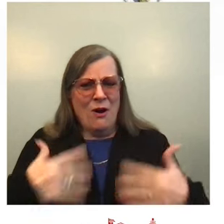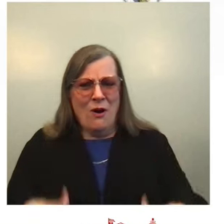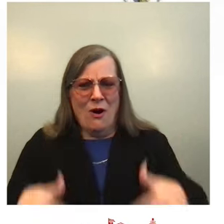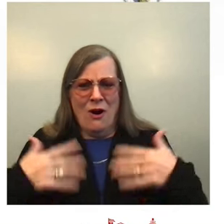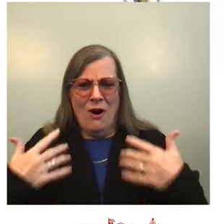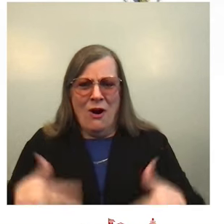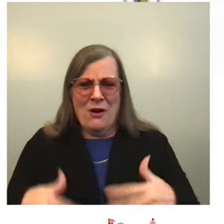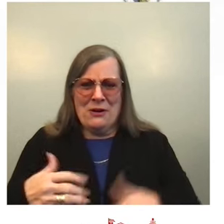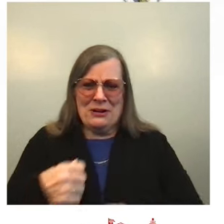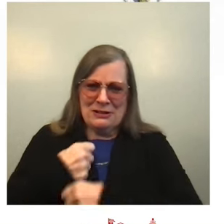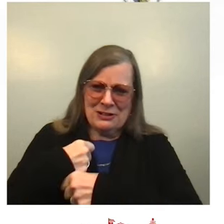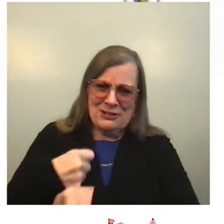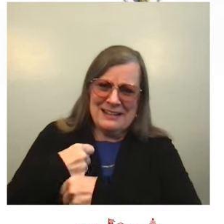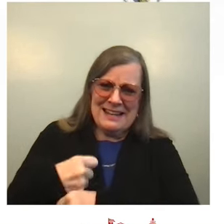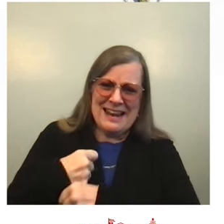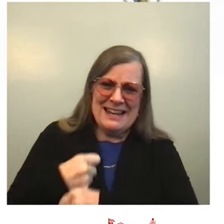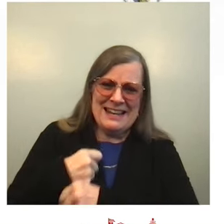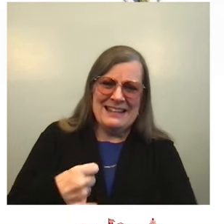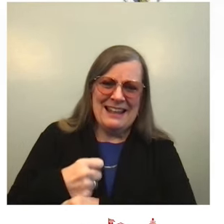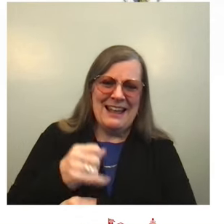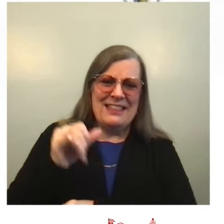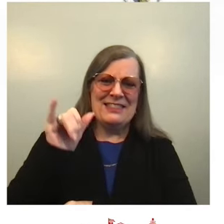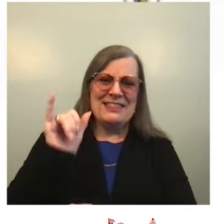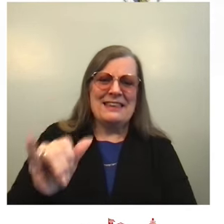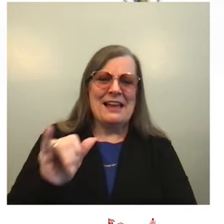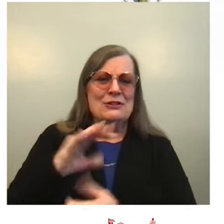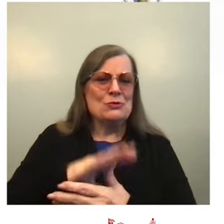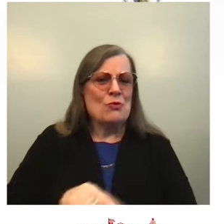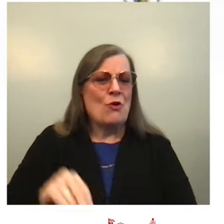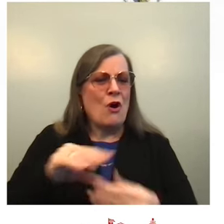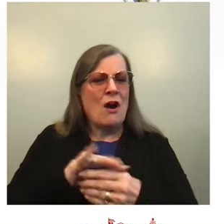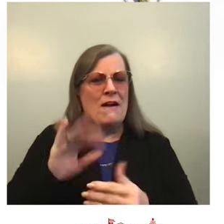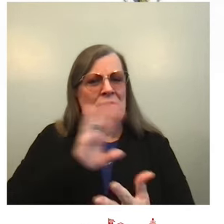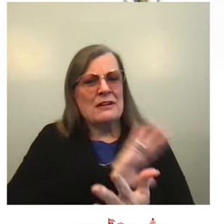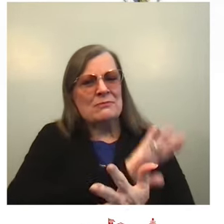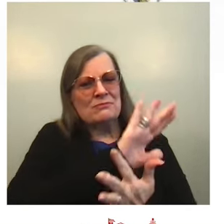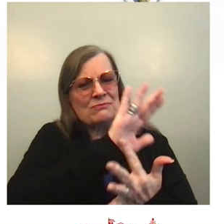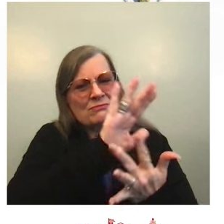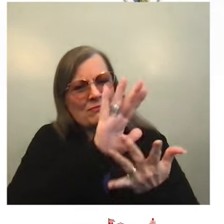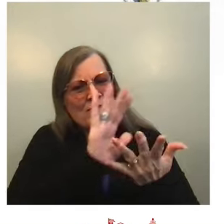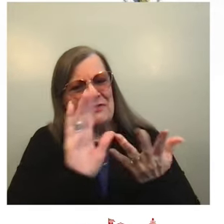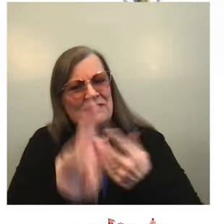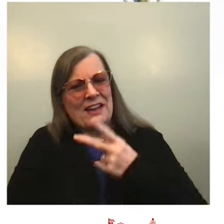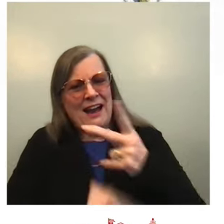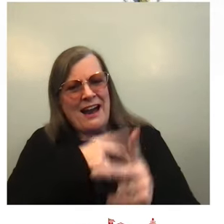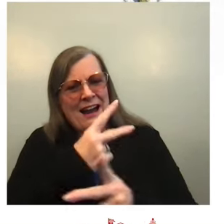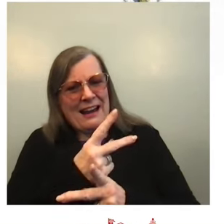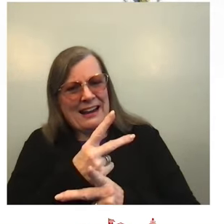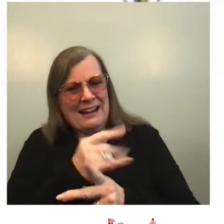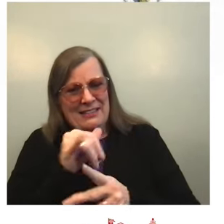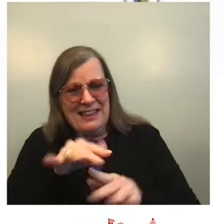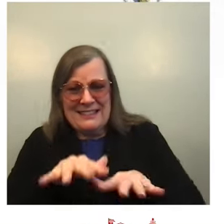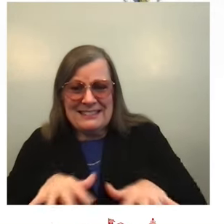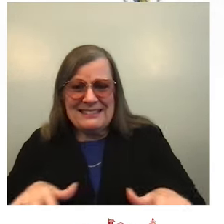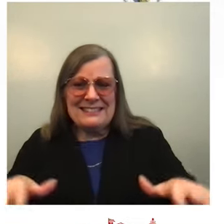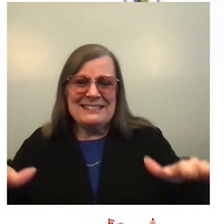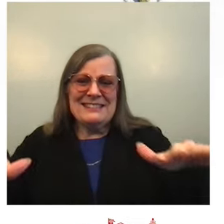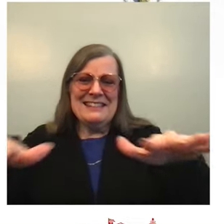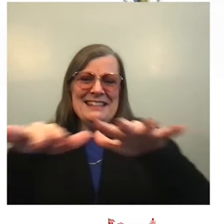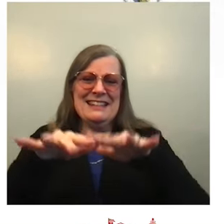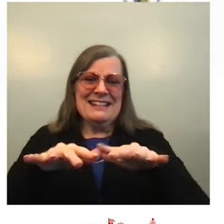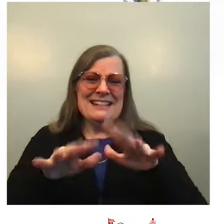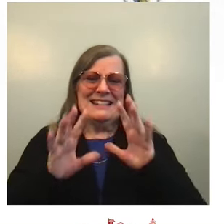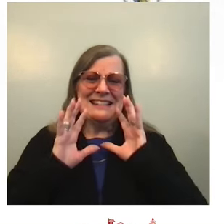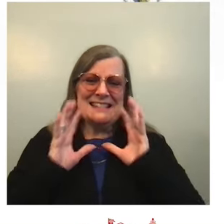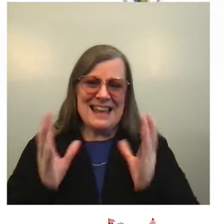tale. And in the grand foyer where we are right now, Santa and his reindeer fly through the air. And I'm amazed,